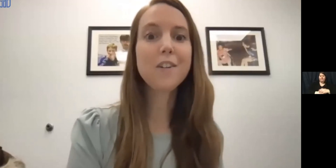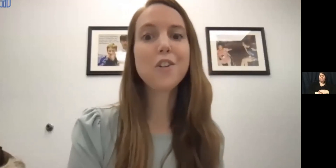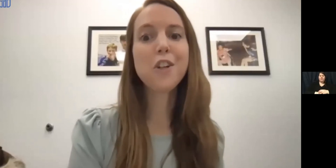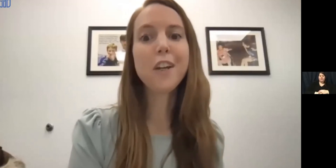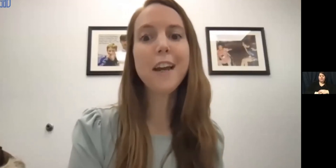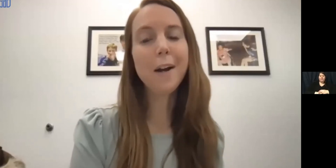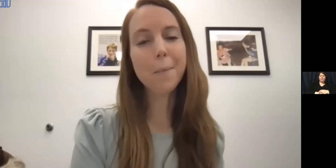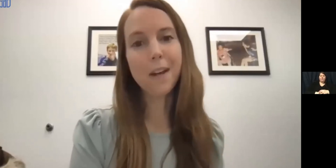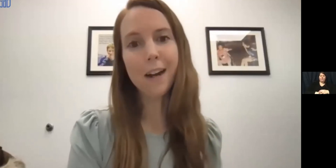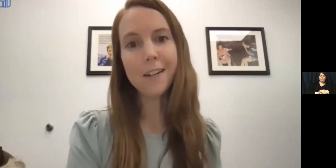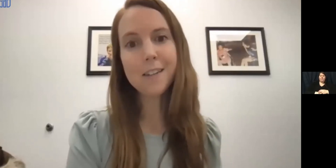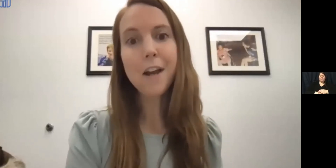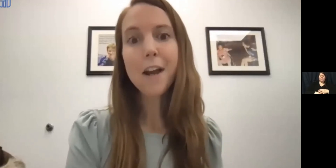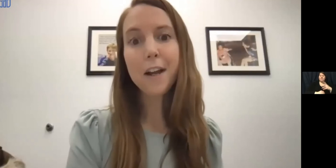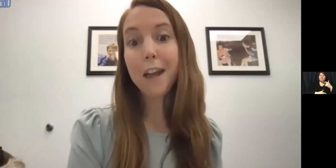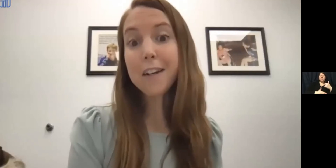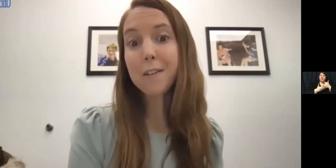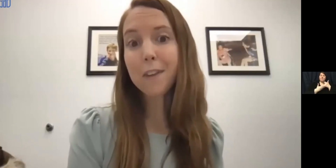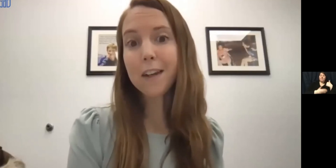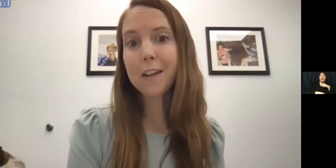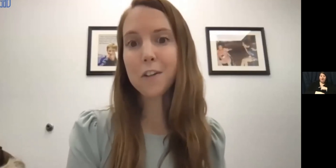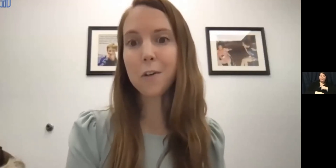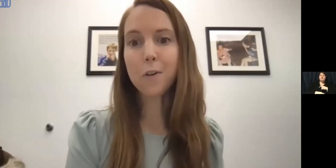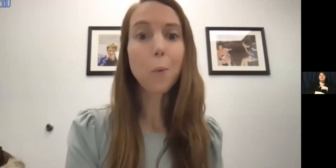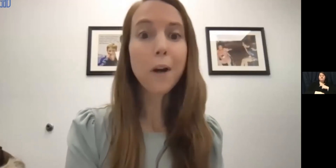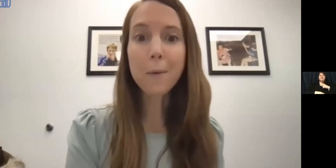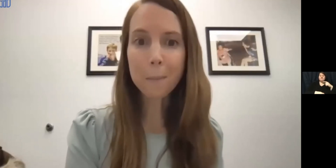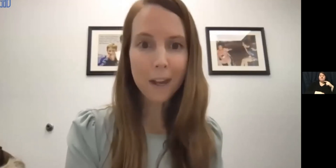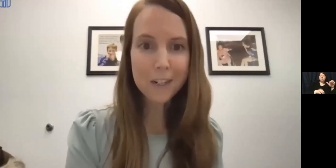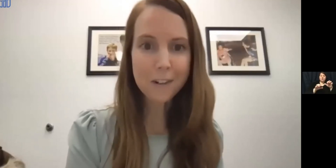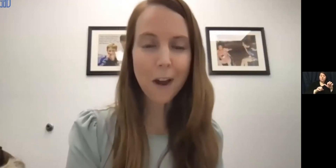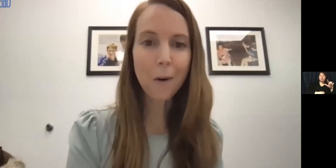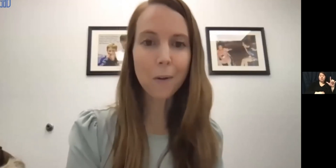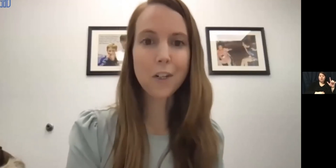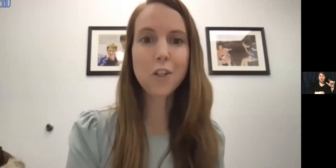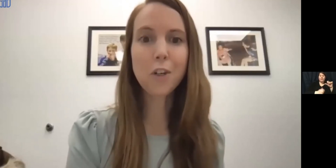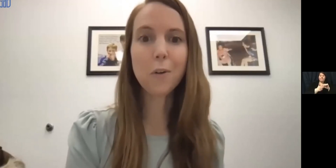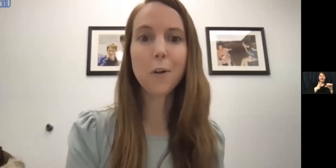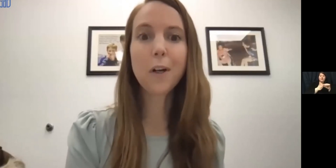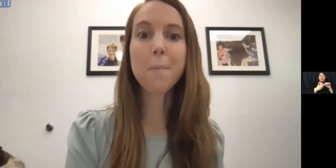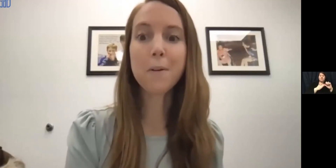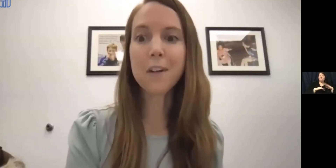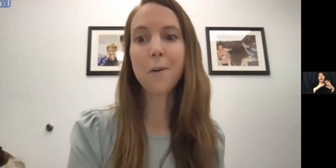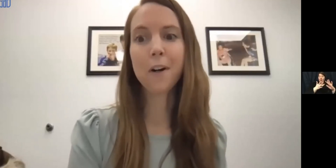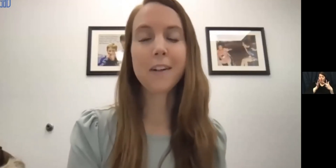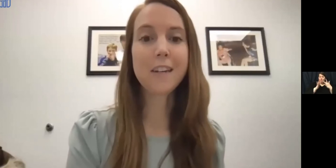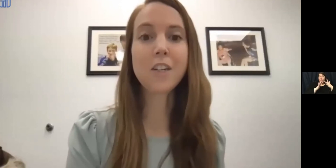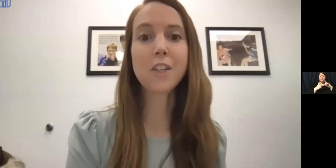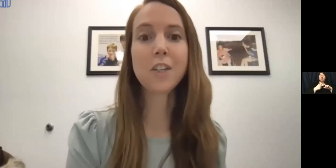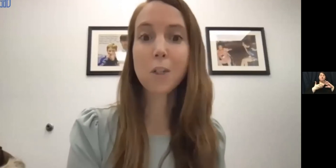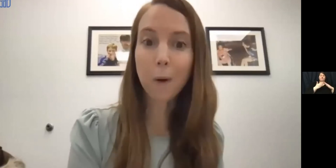fact, she helped us collectively do 21 pages of outreach to community